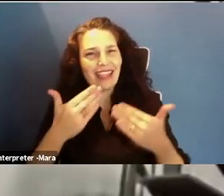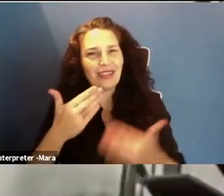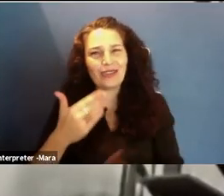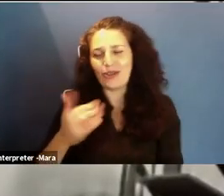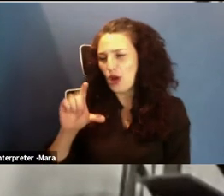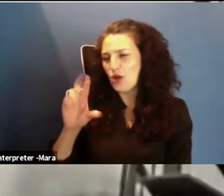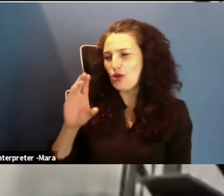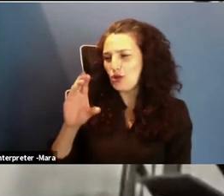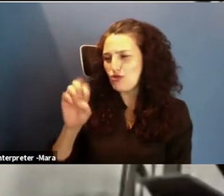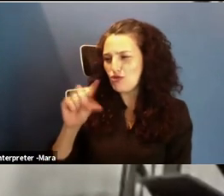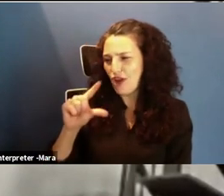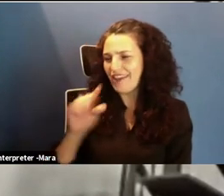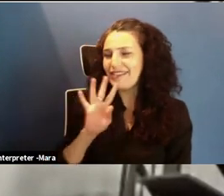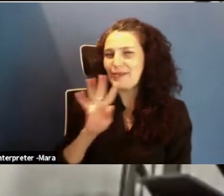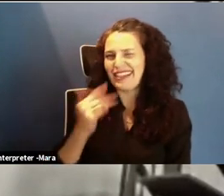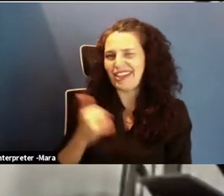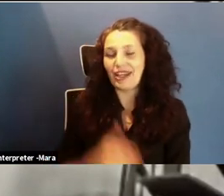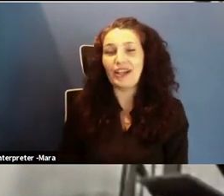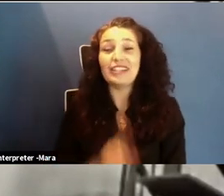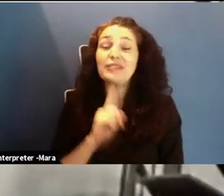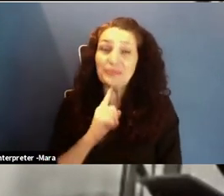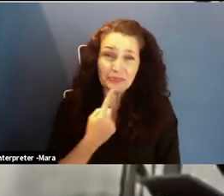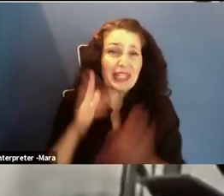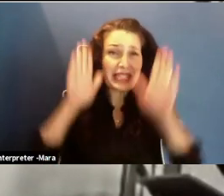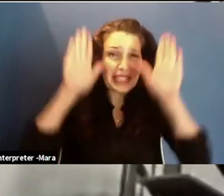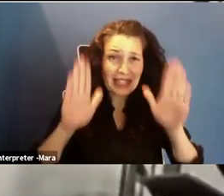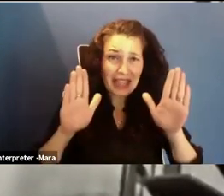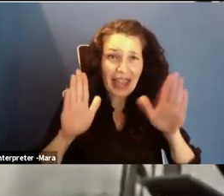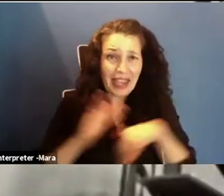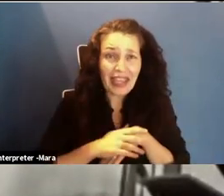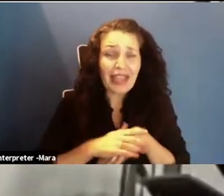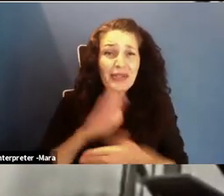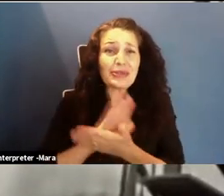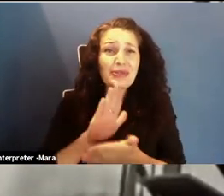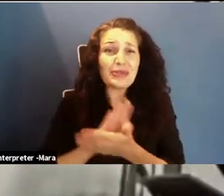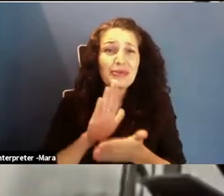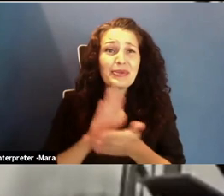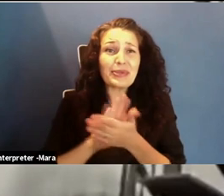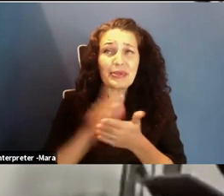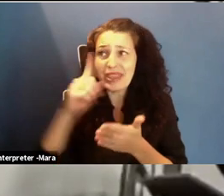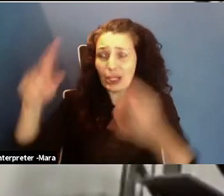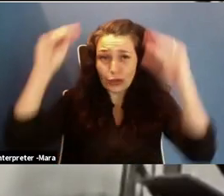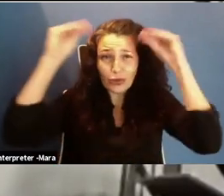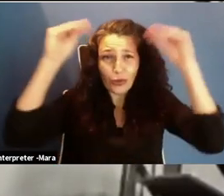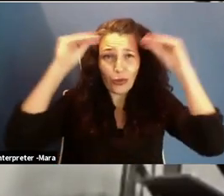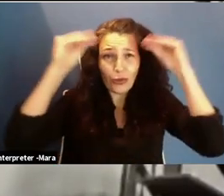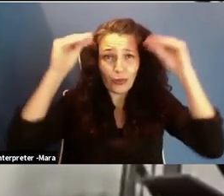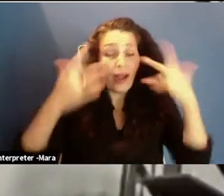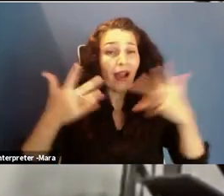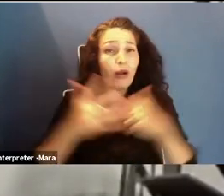Seriously, in Sunday school, I was taught that we should treat people like we want to be treated.